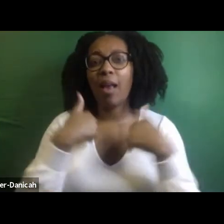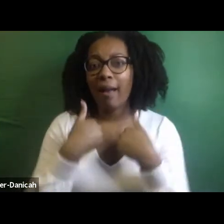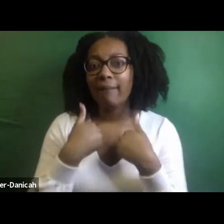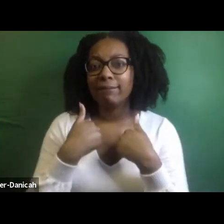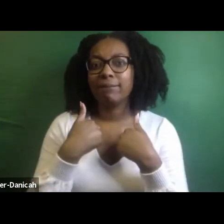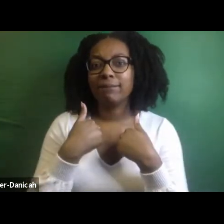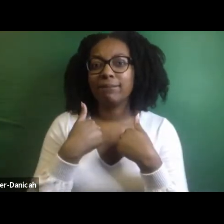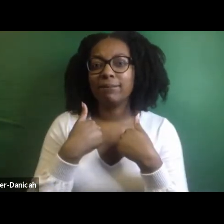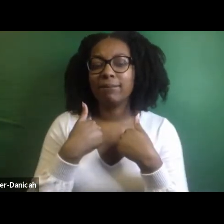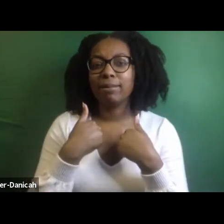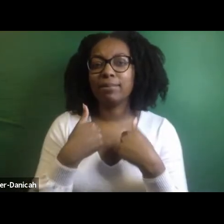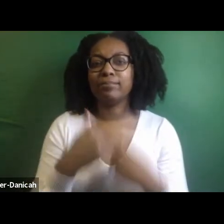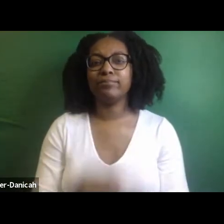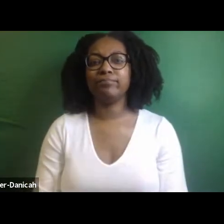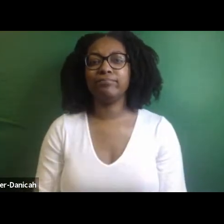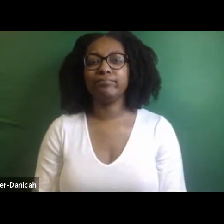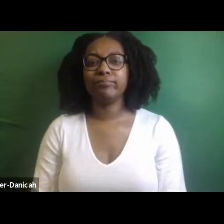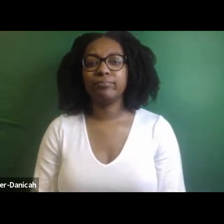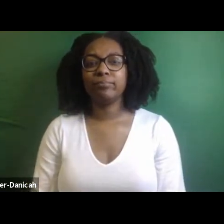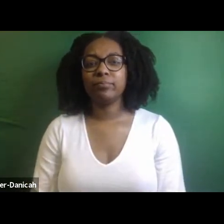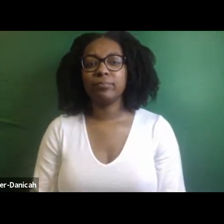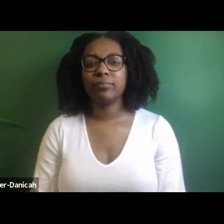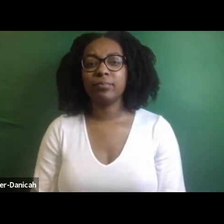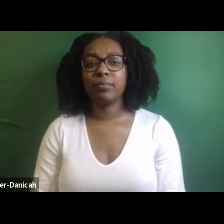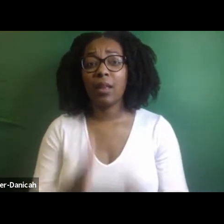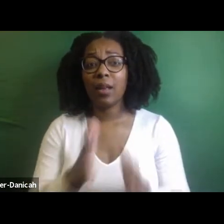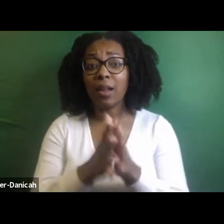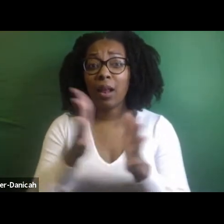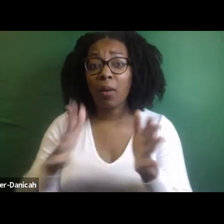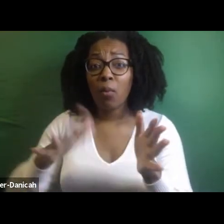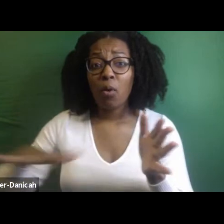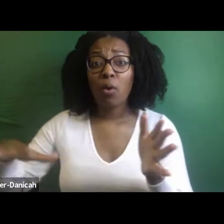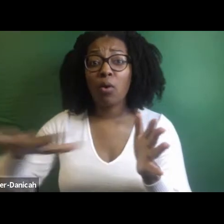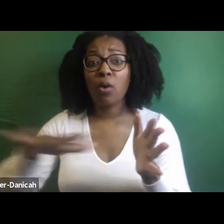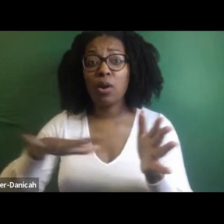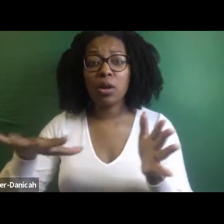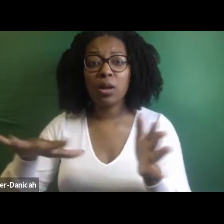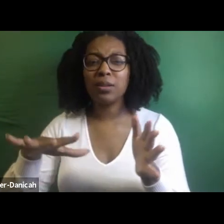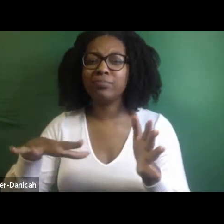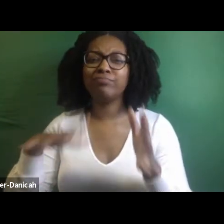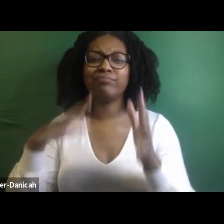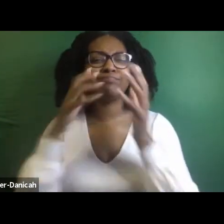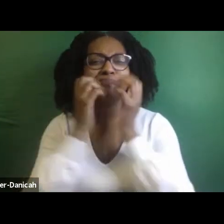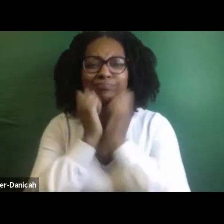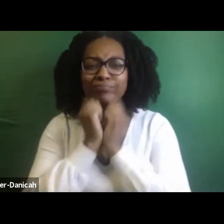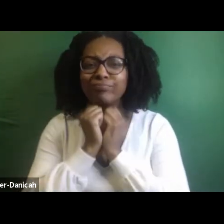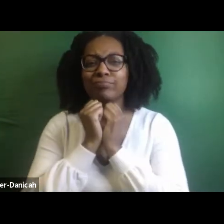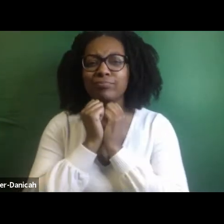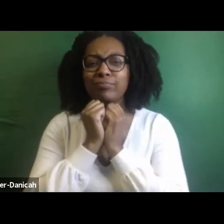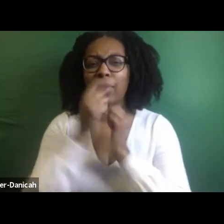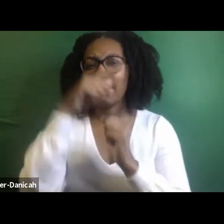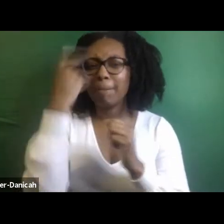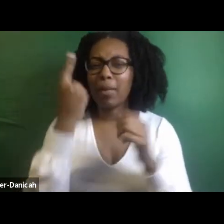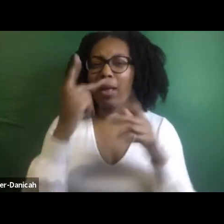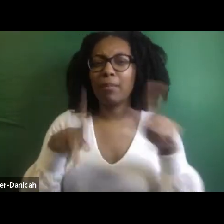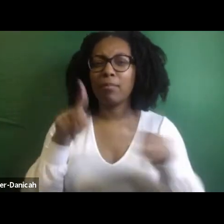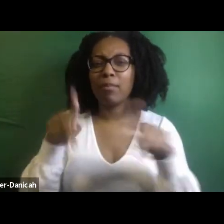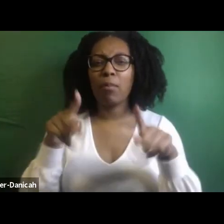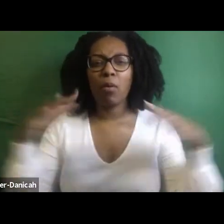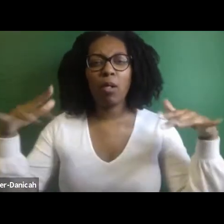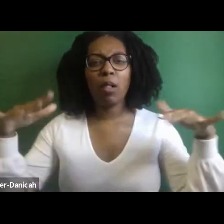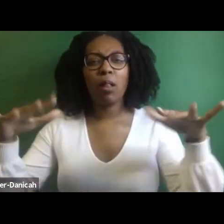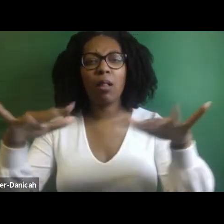very rich in terms of what all it offered to the community. And then, you know, the Highway 94 came through,